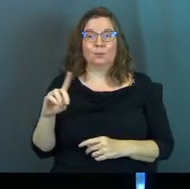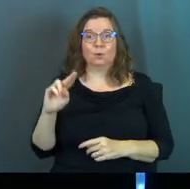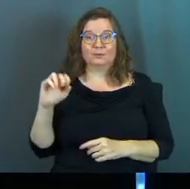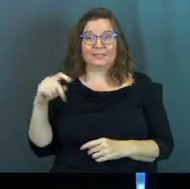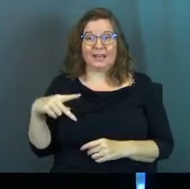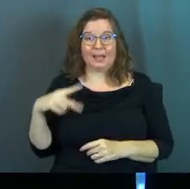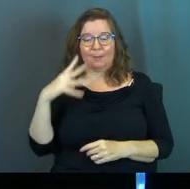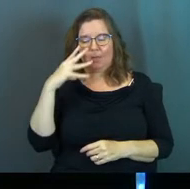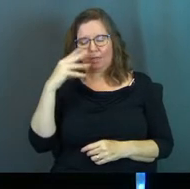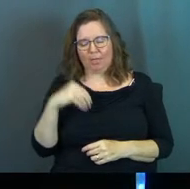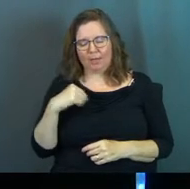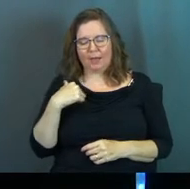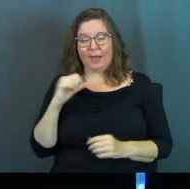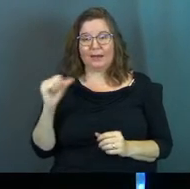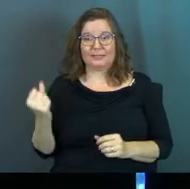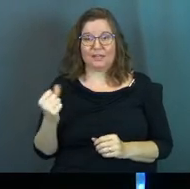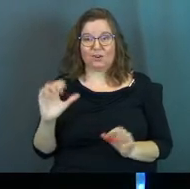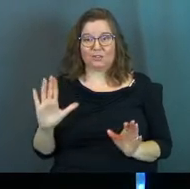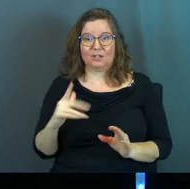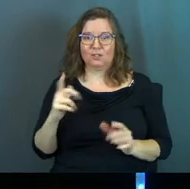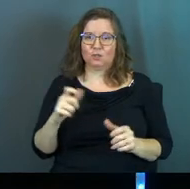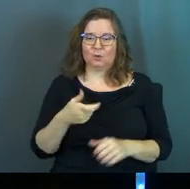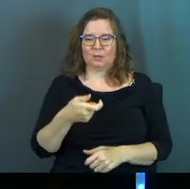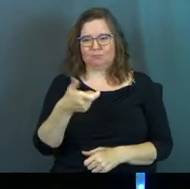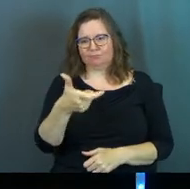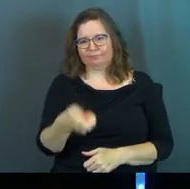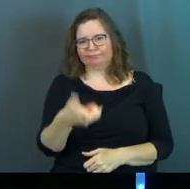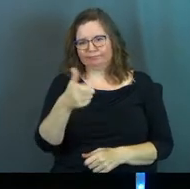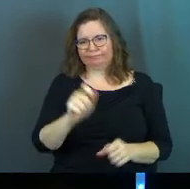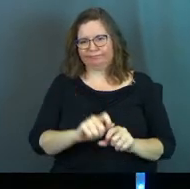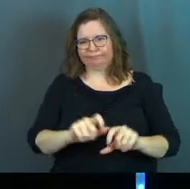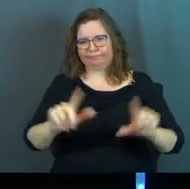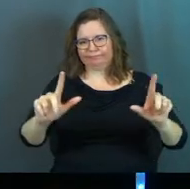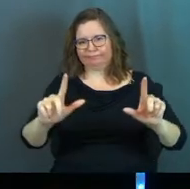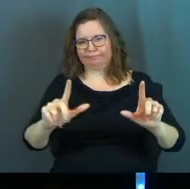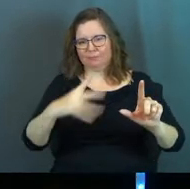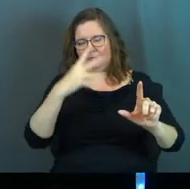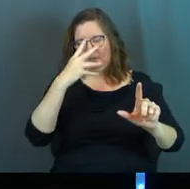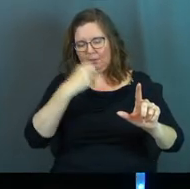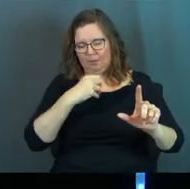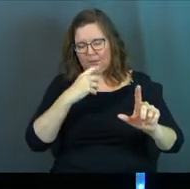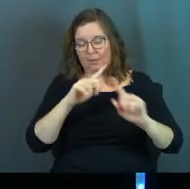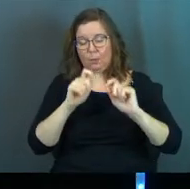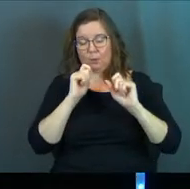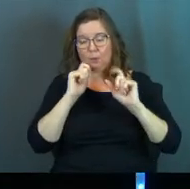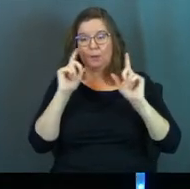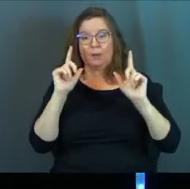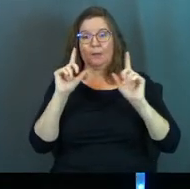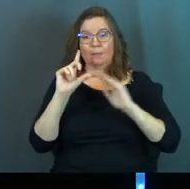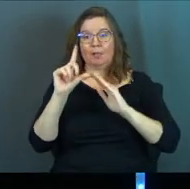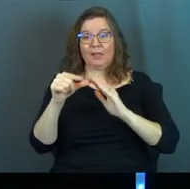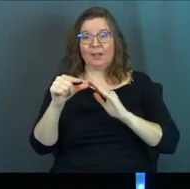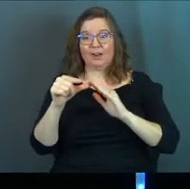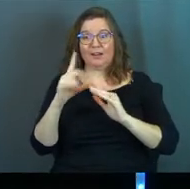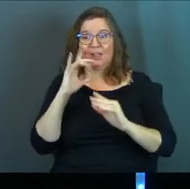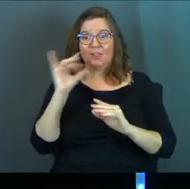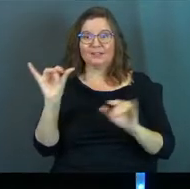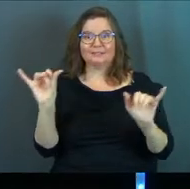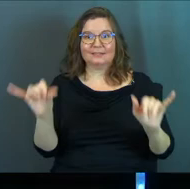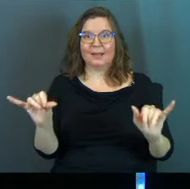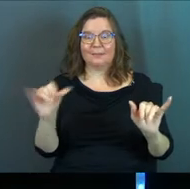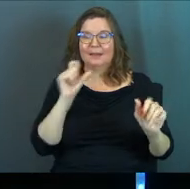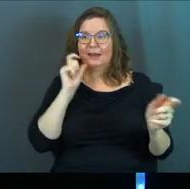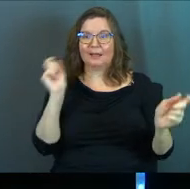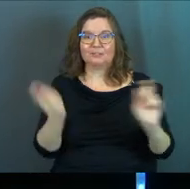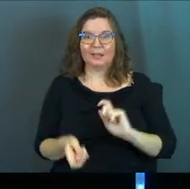to nap on a Saturday or Sunday afternoon, you can put professional golf on, and then when you wake up from the nap, it looks like